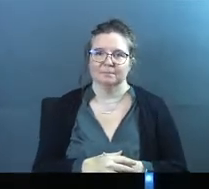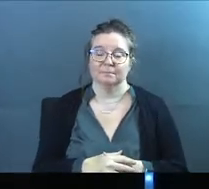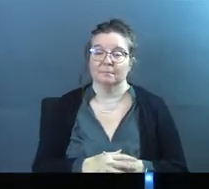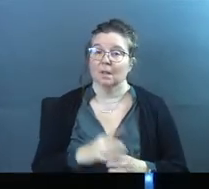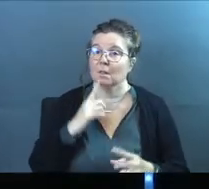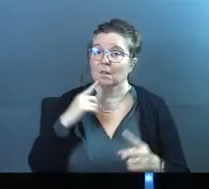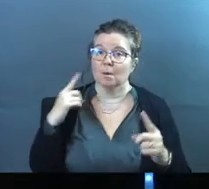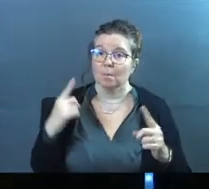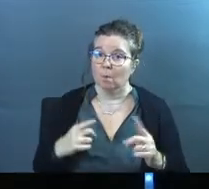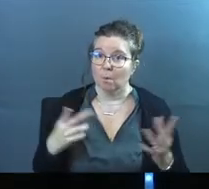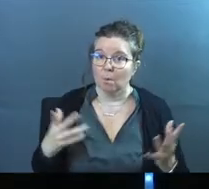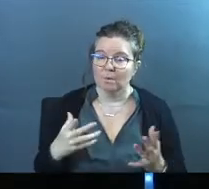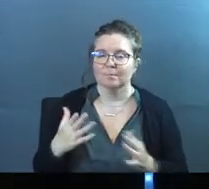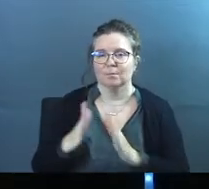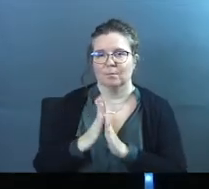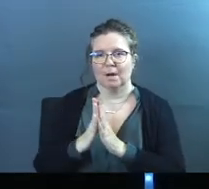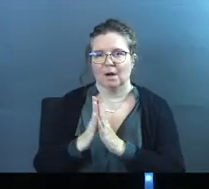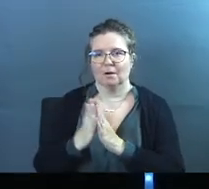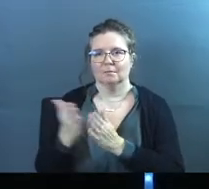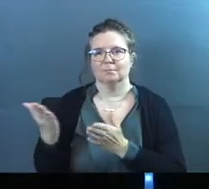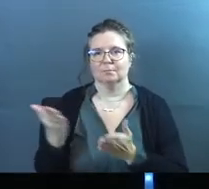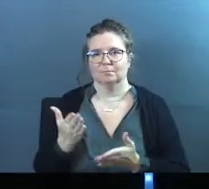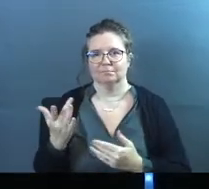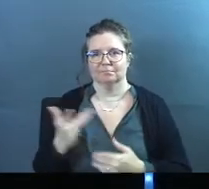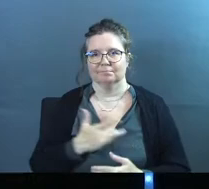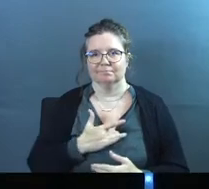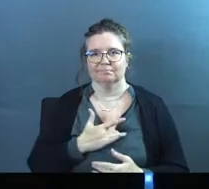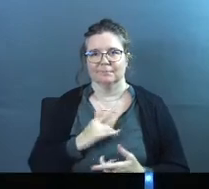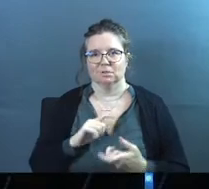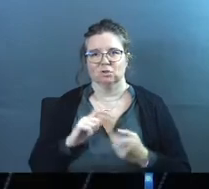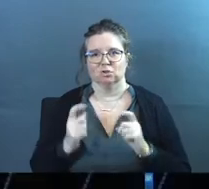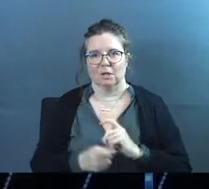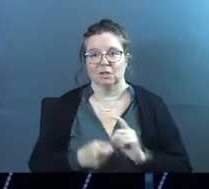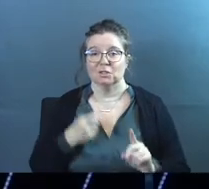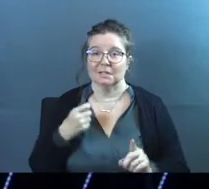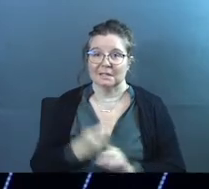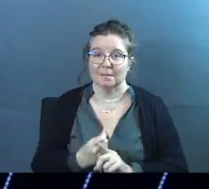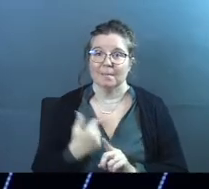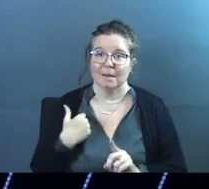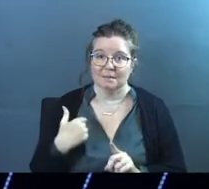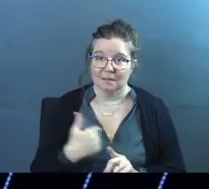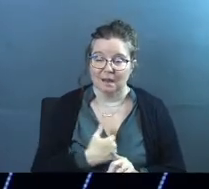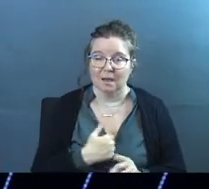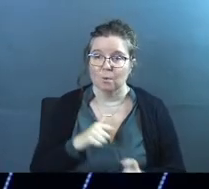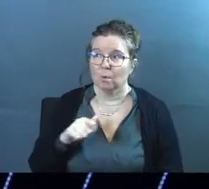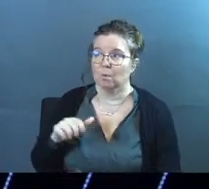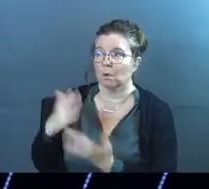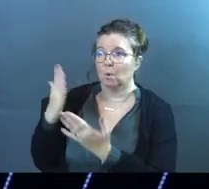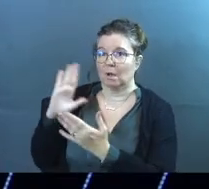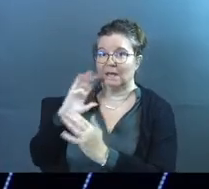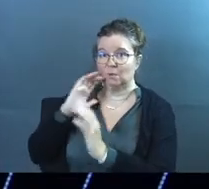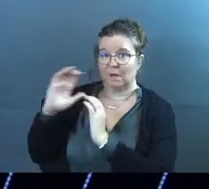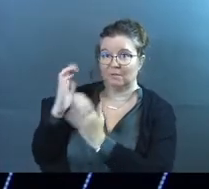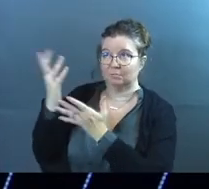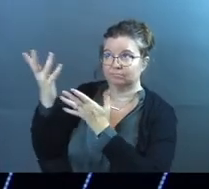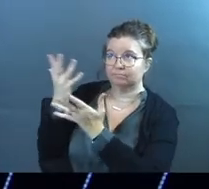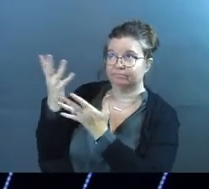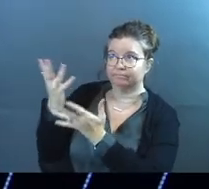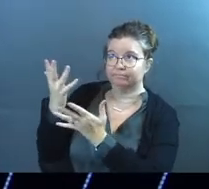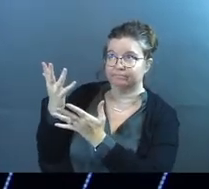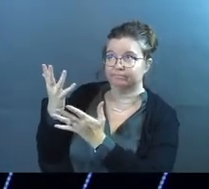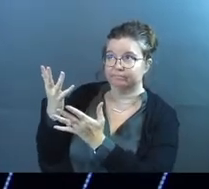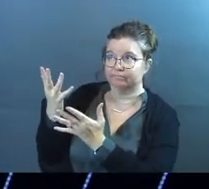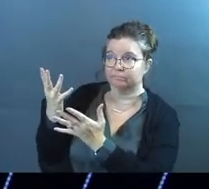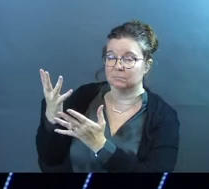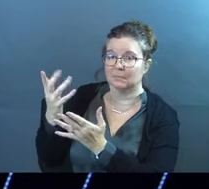The point of this is that prayer brings change. Prayer impacts us. When we go to God in conversation, he comes and he's like,